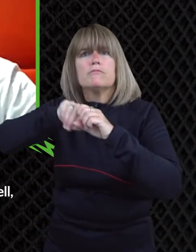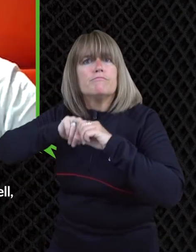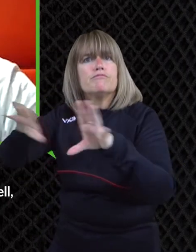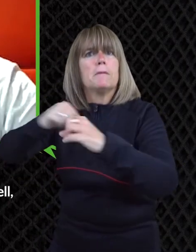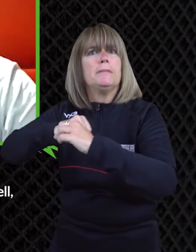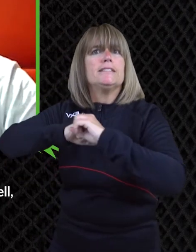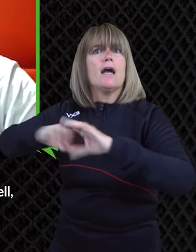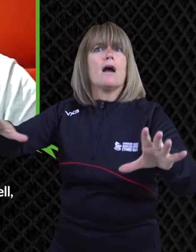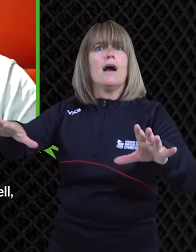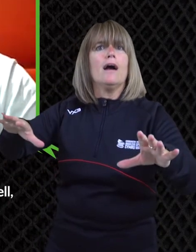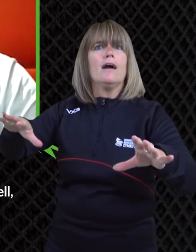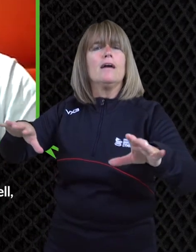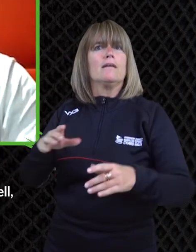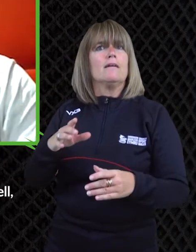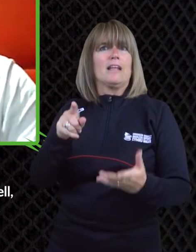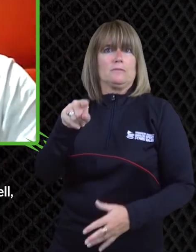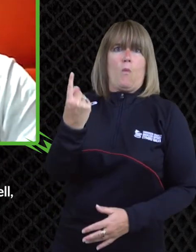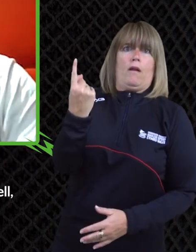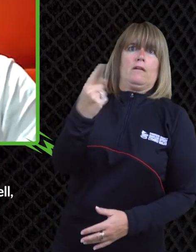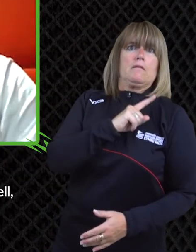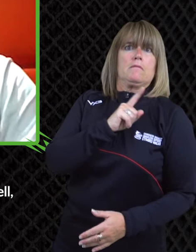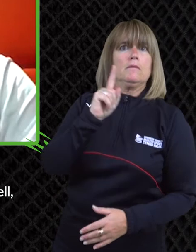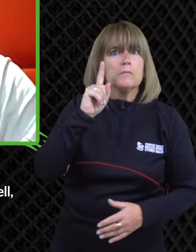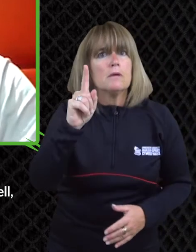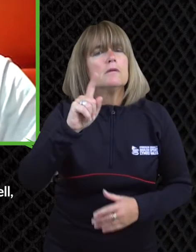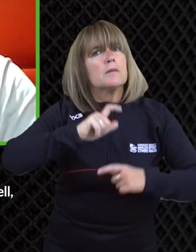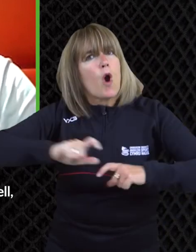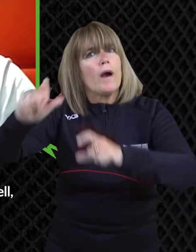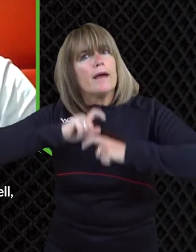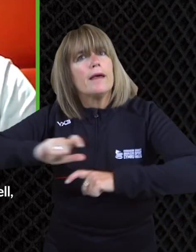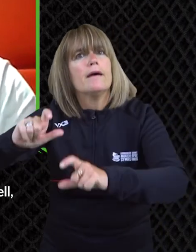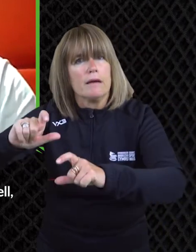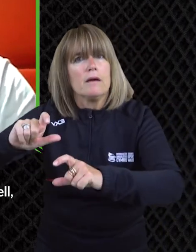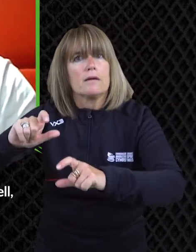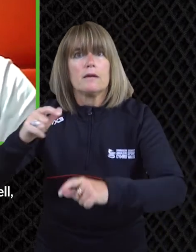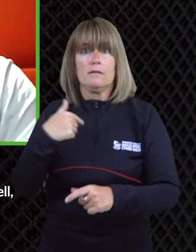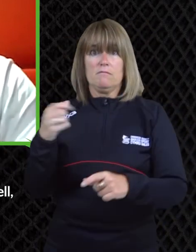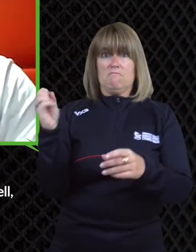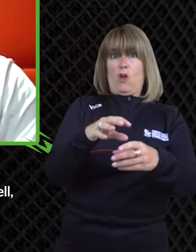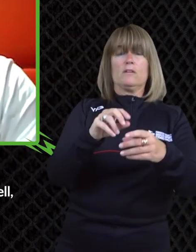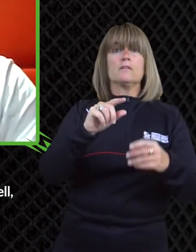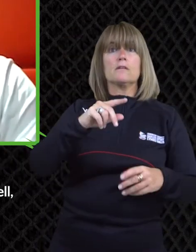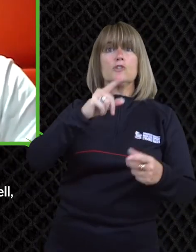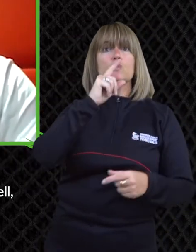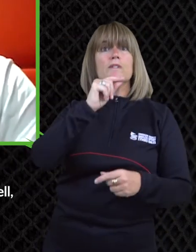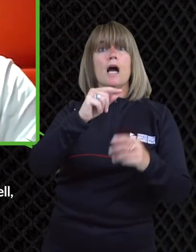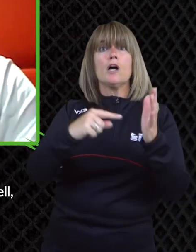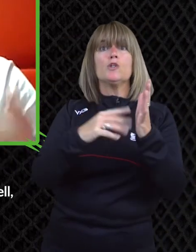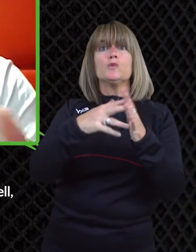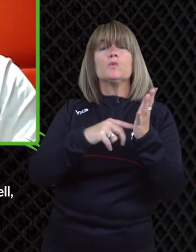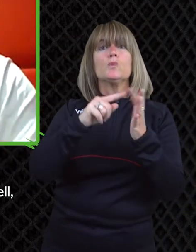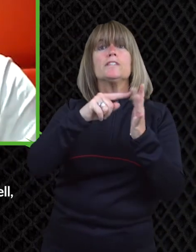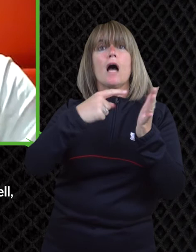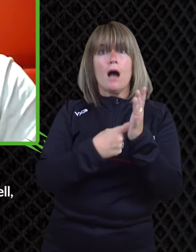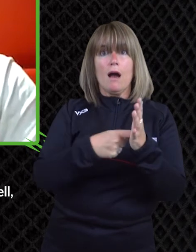in so try and maybe use your own personal interest for you to shape your journalism like my brother's done um that's the reason i went into